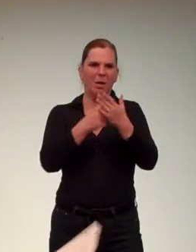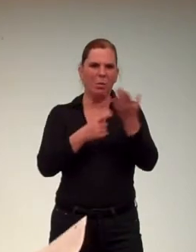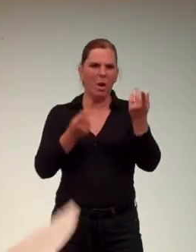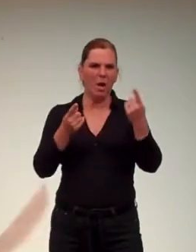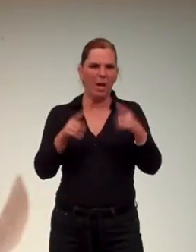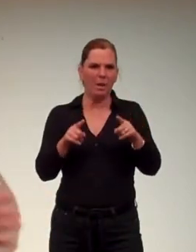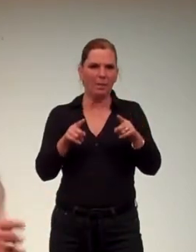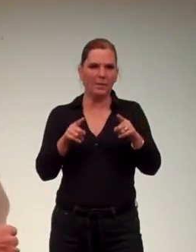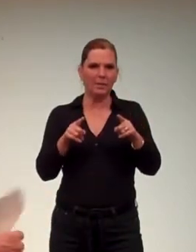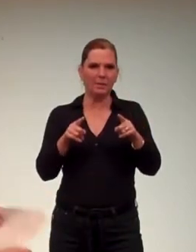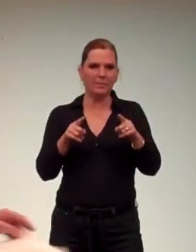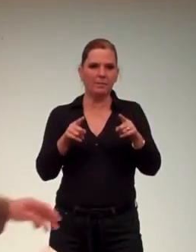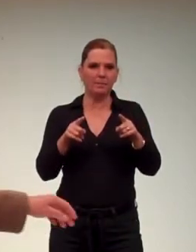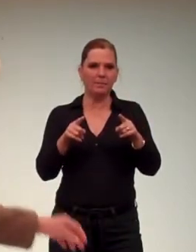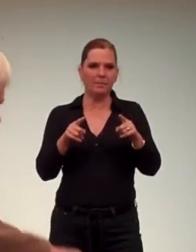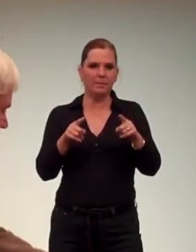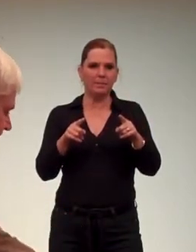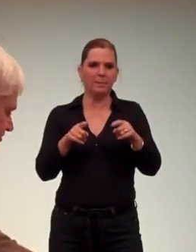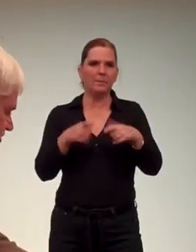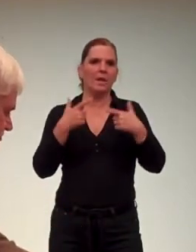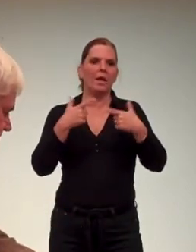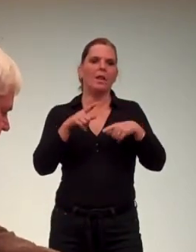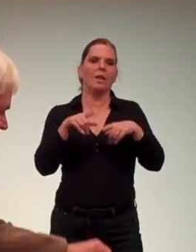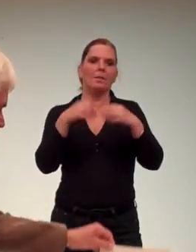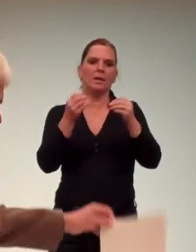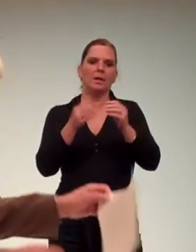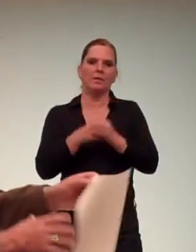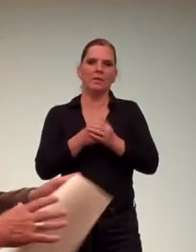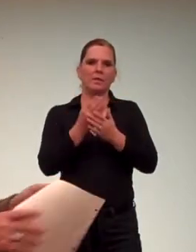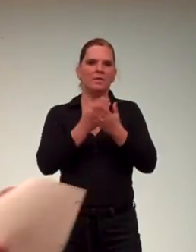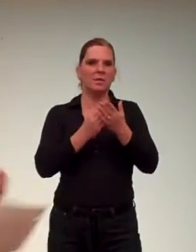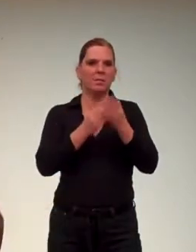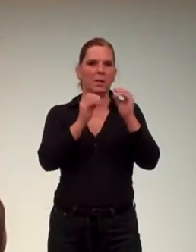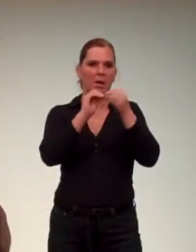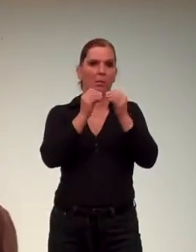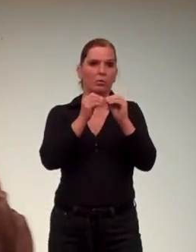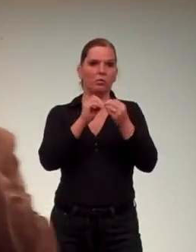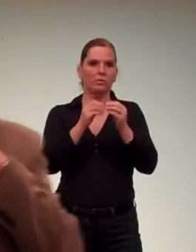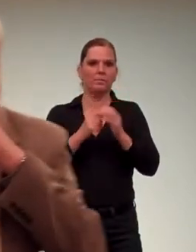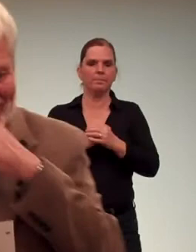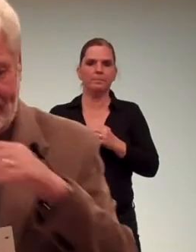happens, well, let me give you some statistics.